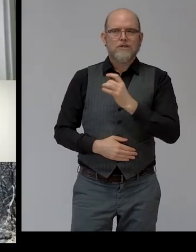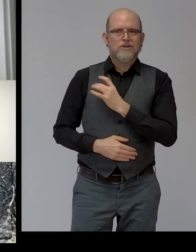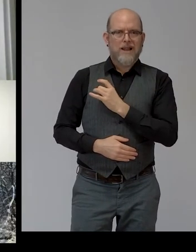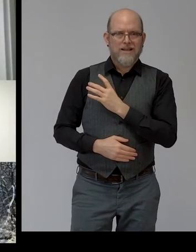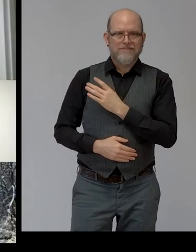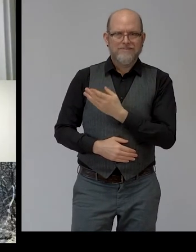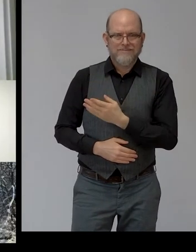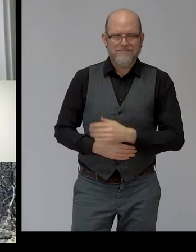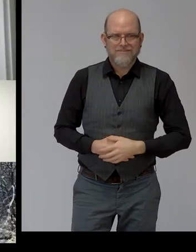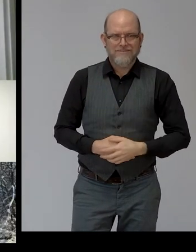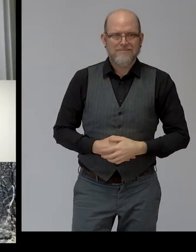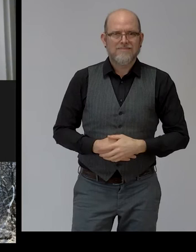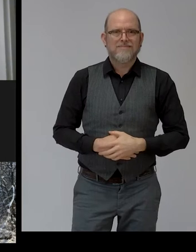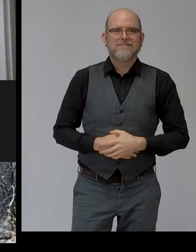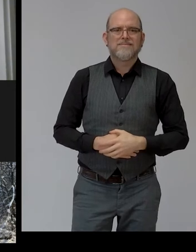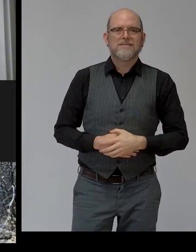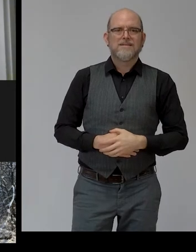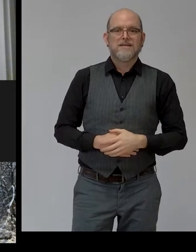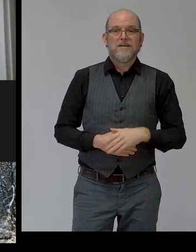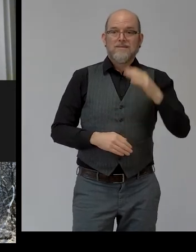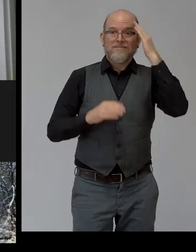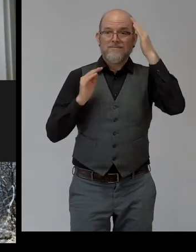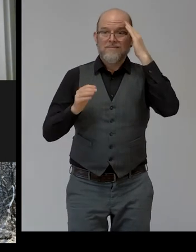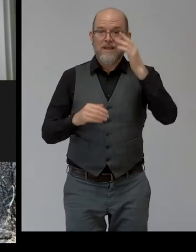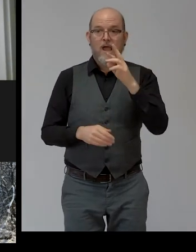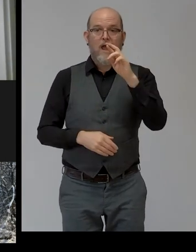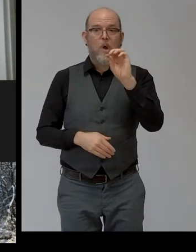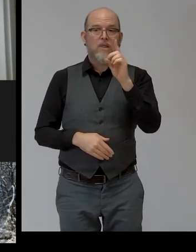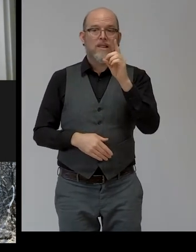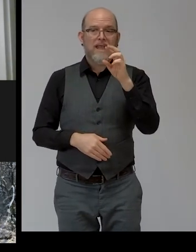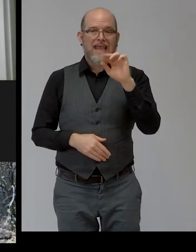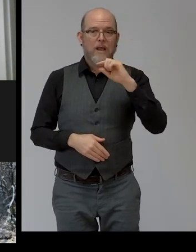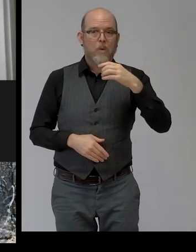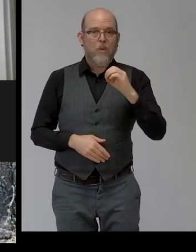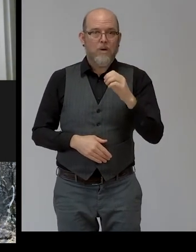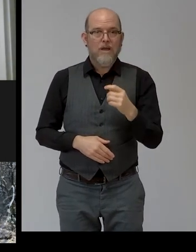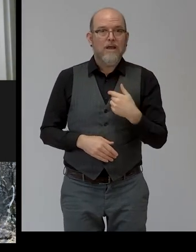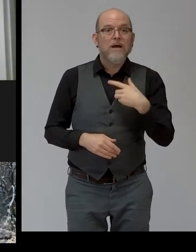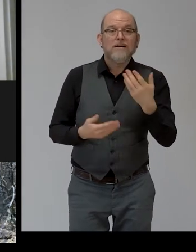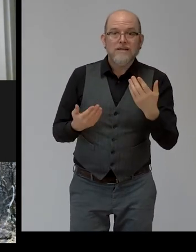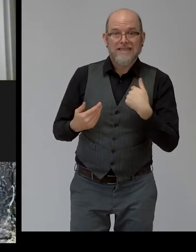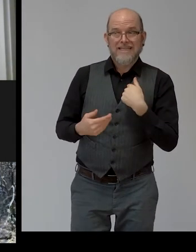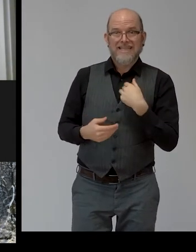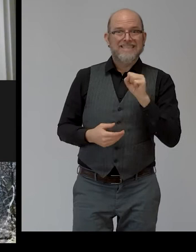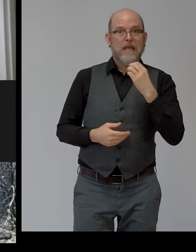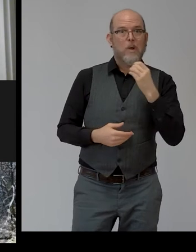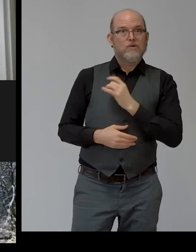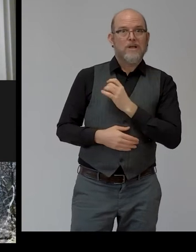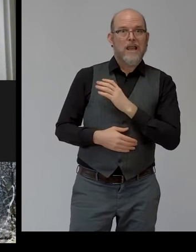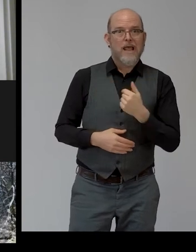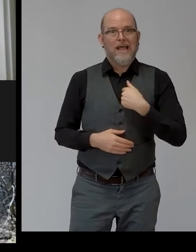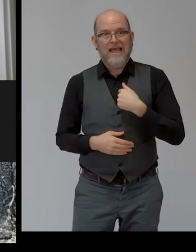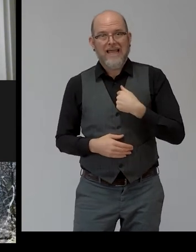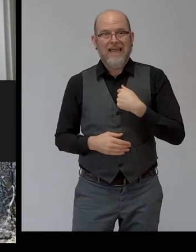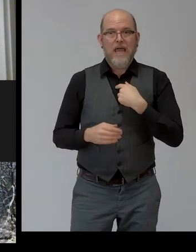Yes, hello. I am Rodrigo Carvajal from SECO Chile, an eco-friendly car wash service where most of our workers are